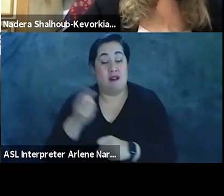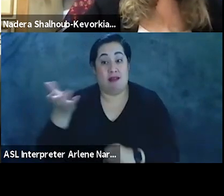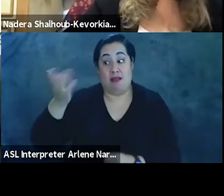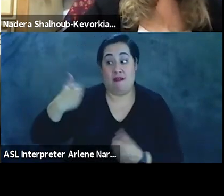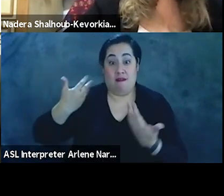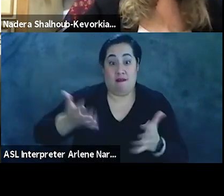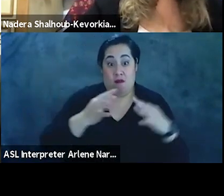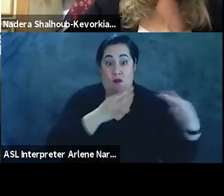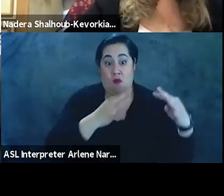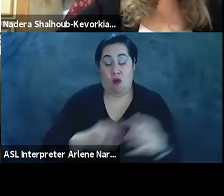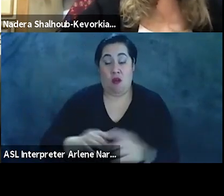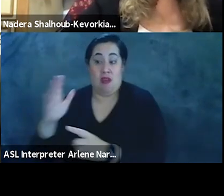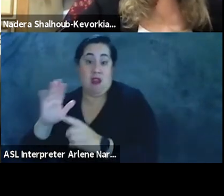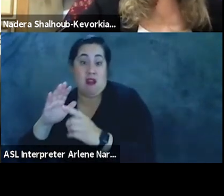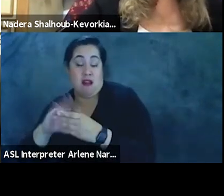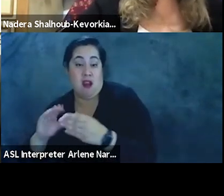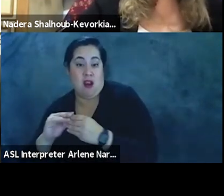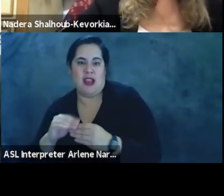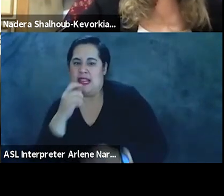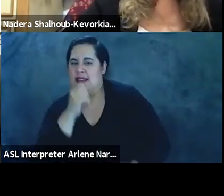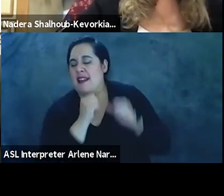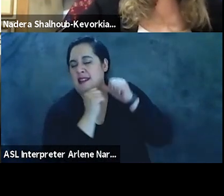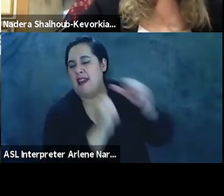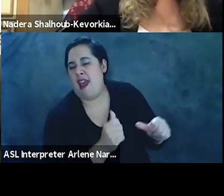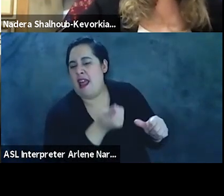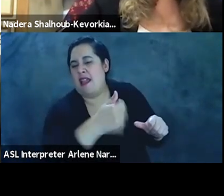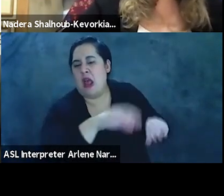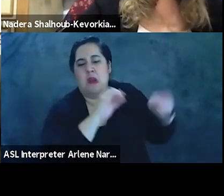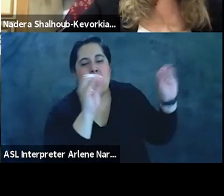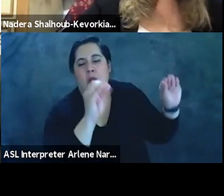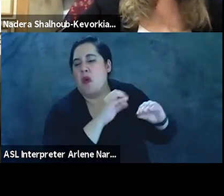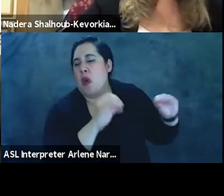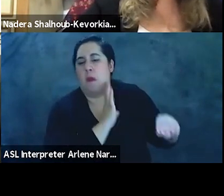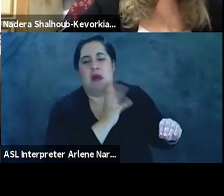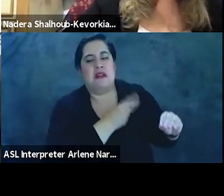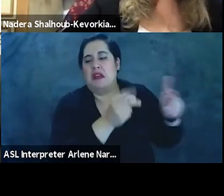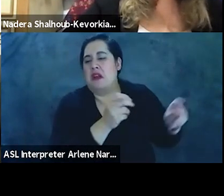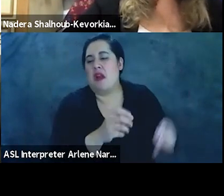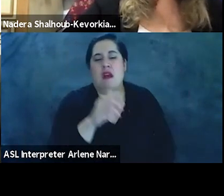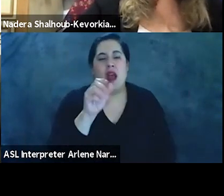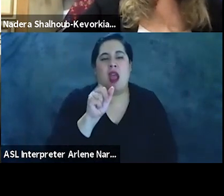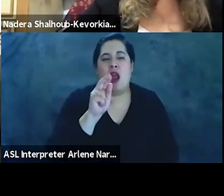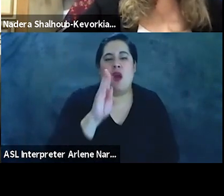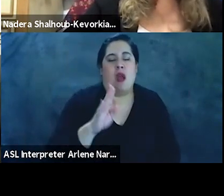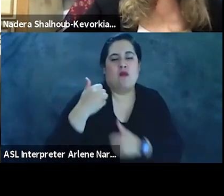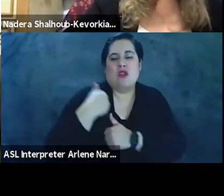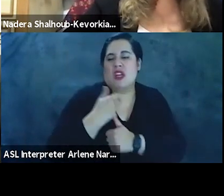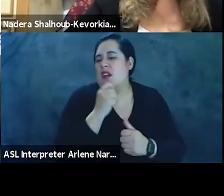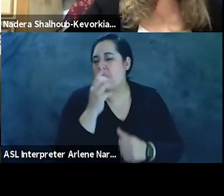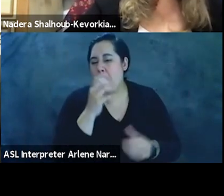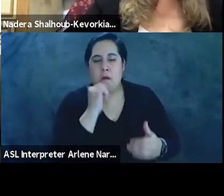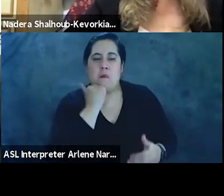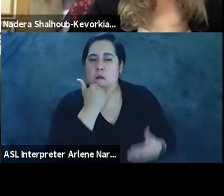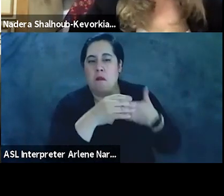the Israeli narrative denied the Nakba's existence. The land was empty, there's no such thing as a Palestinian, Arab regimes misled the Arab inhabitants of Palestine,